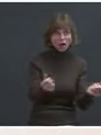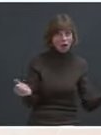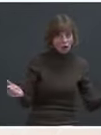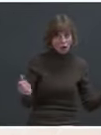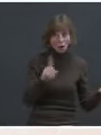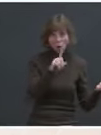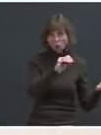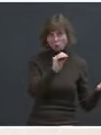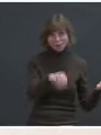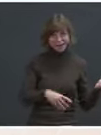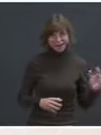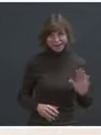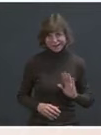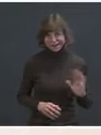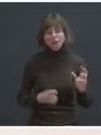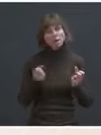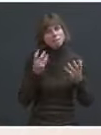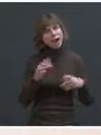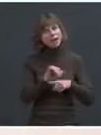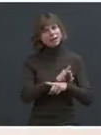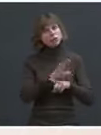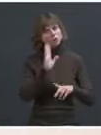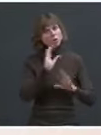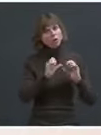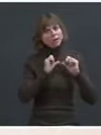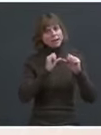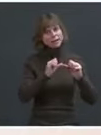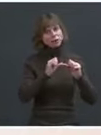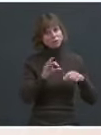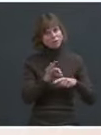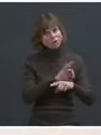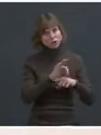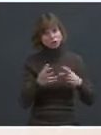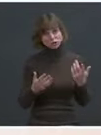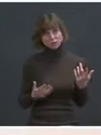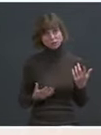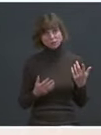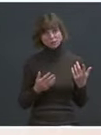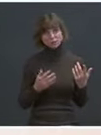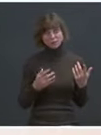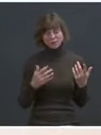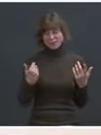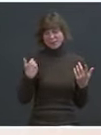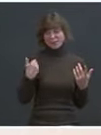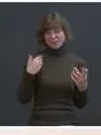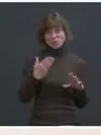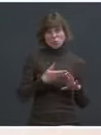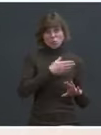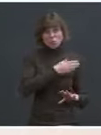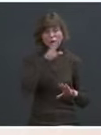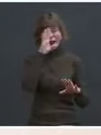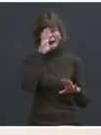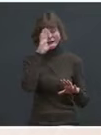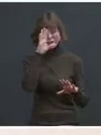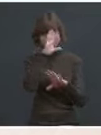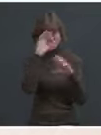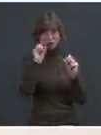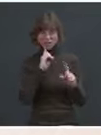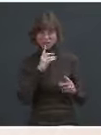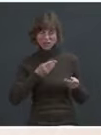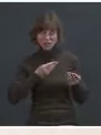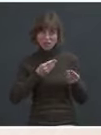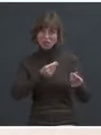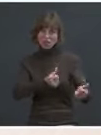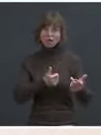industries that are, of course, continuing to function. The outgoing administration flooded the oil markets with cheap federal leases. This will not